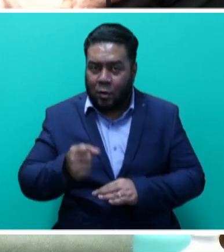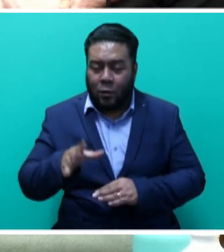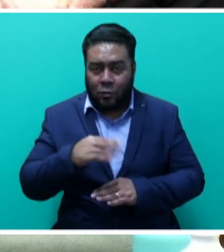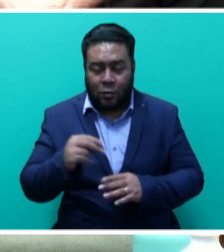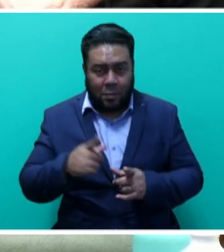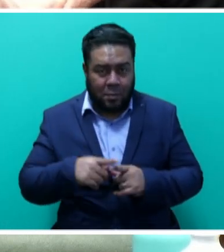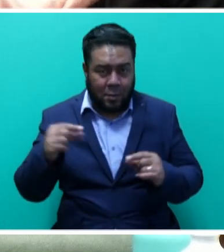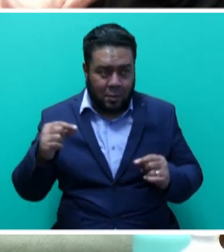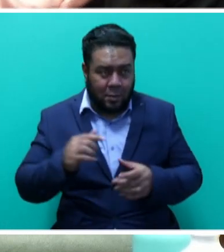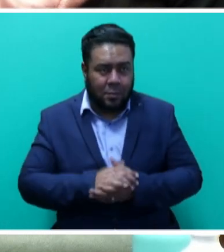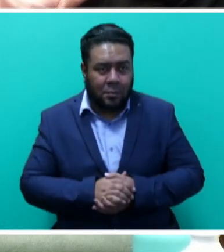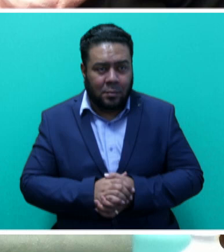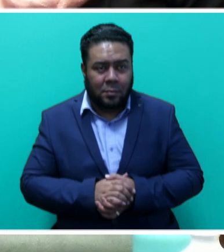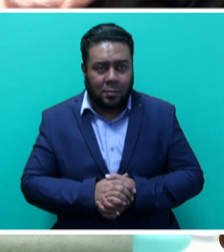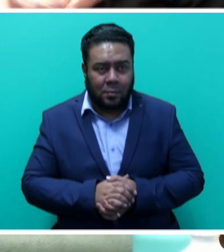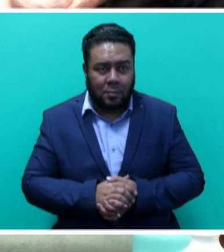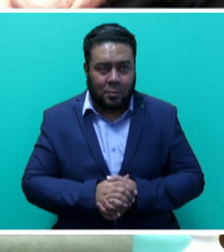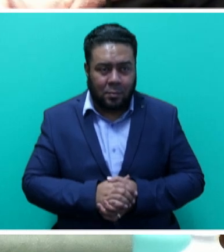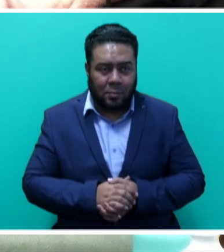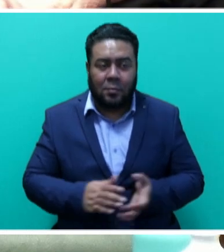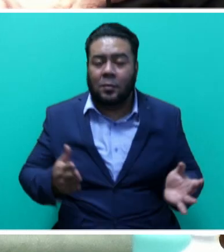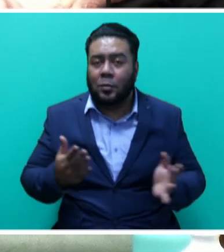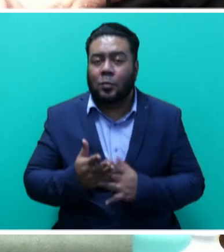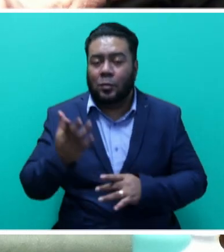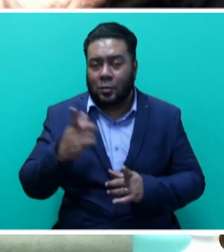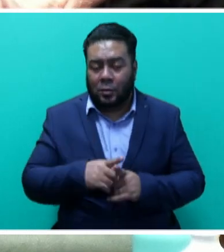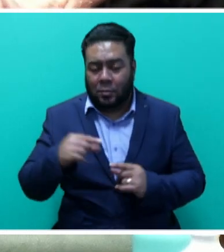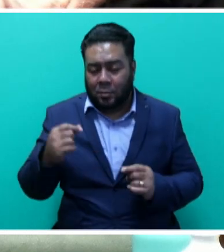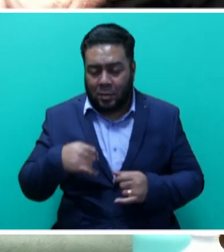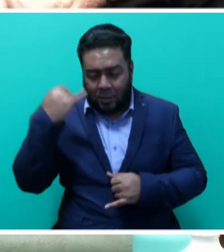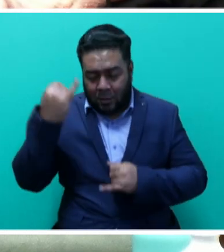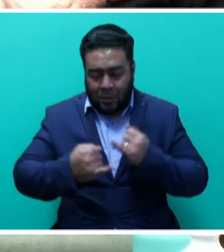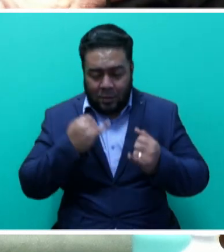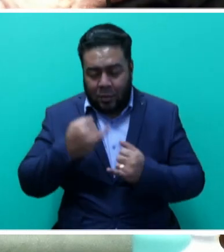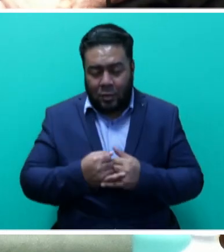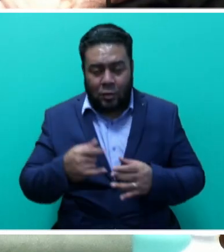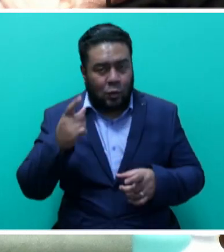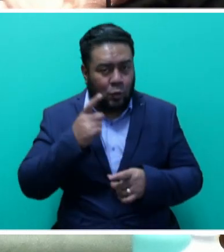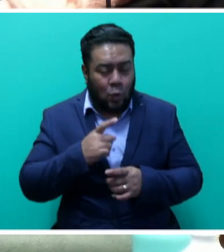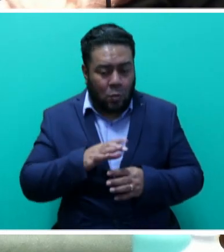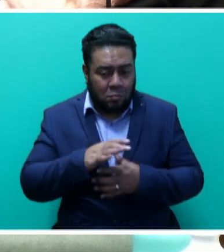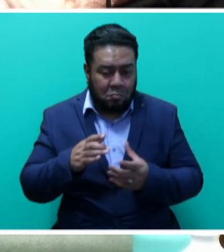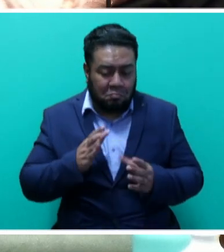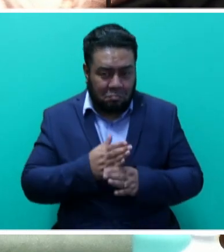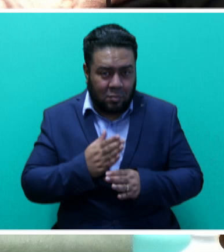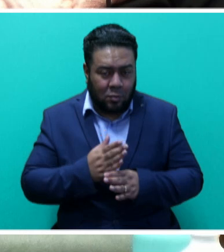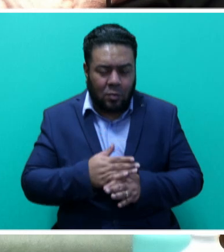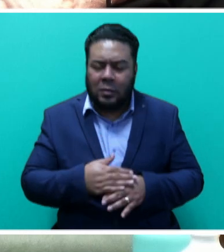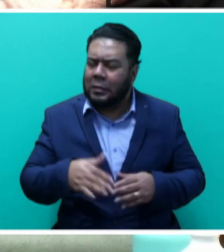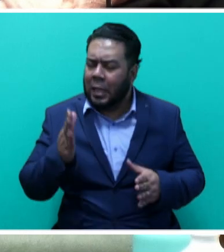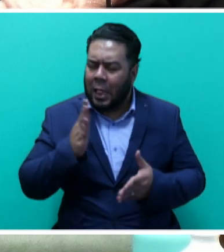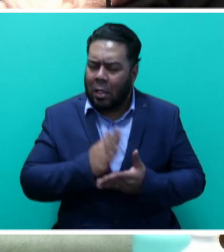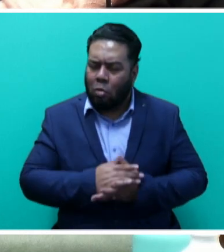through the Japan International Corporation, JICA, is the largest bilateral lender